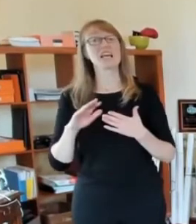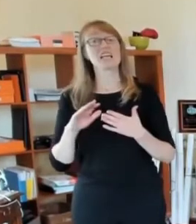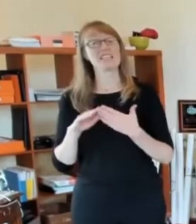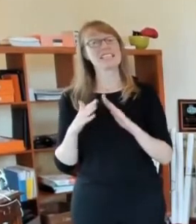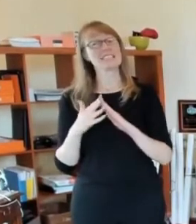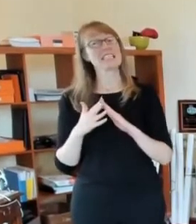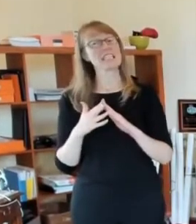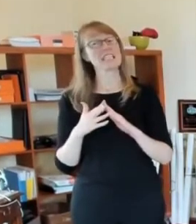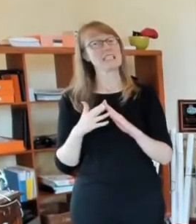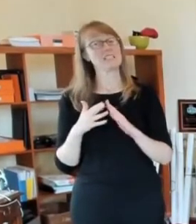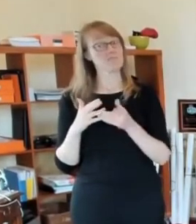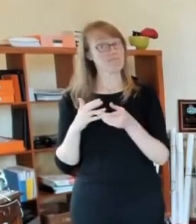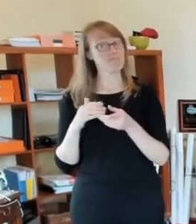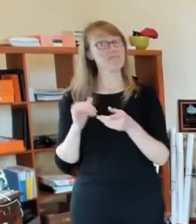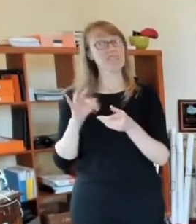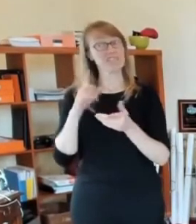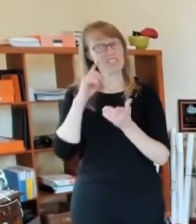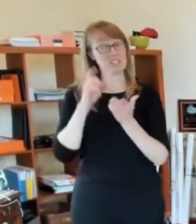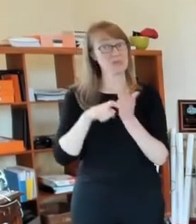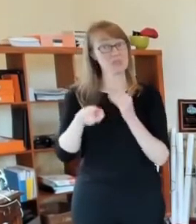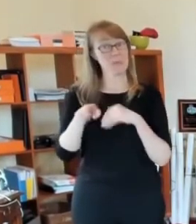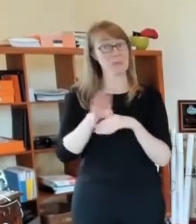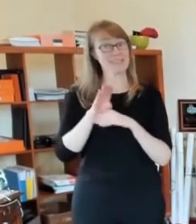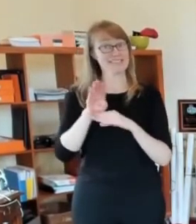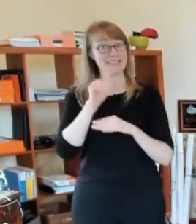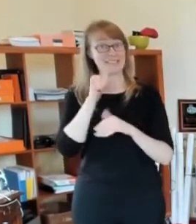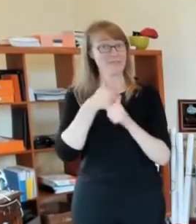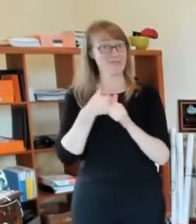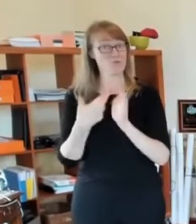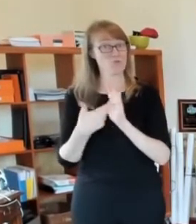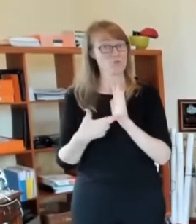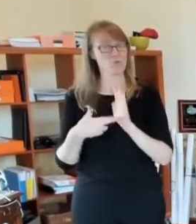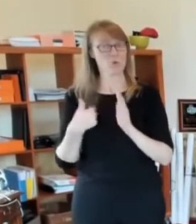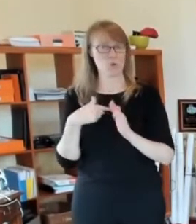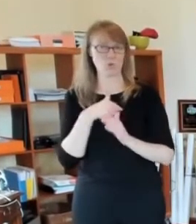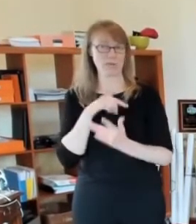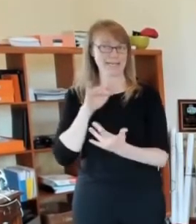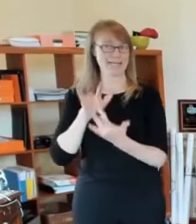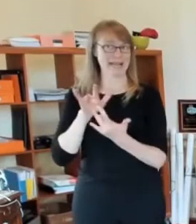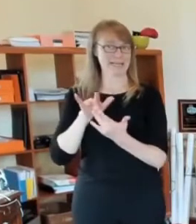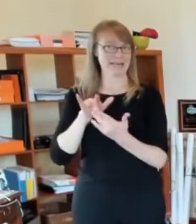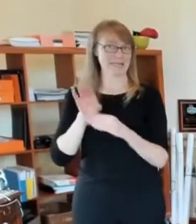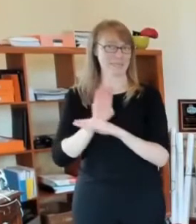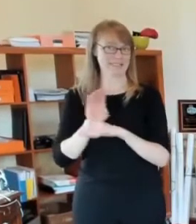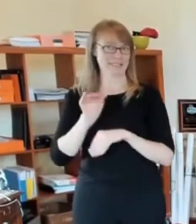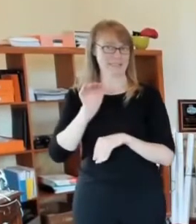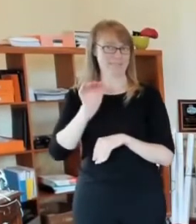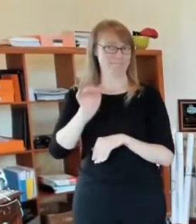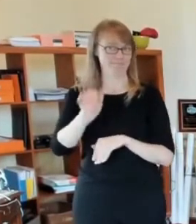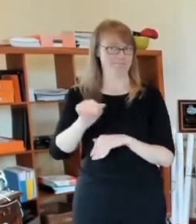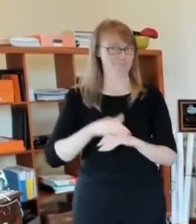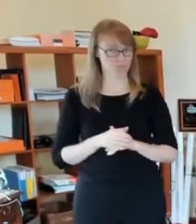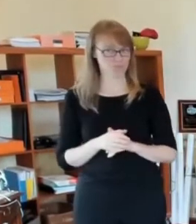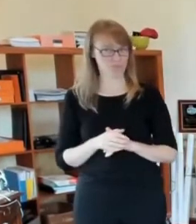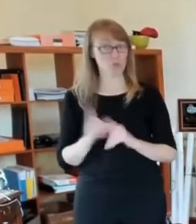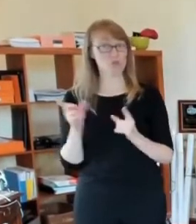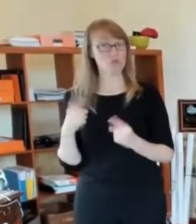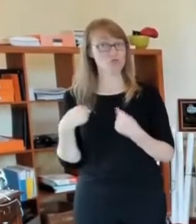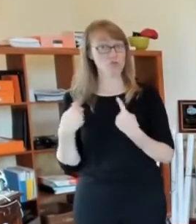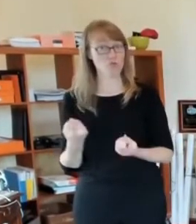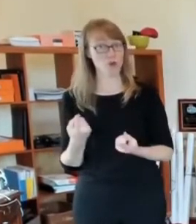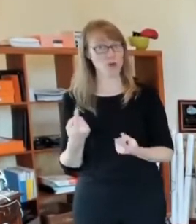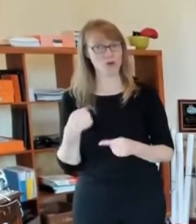the, um, mask wearing in their businesses. And, uh, so far we have not had to shut any business down